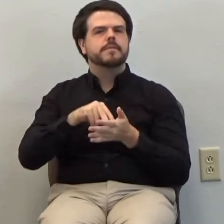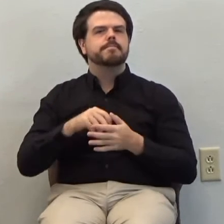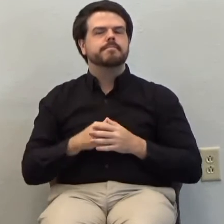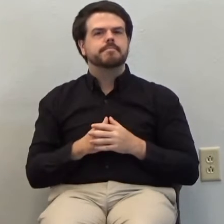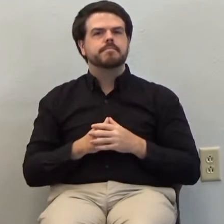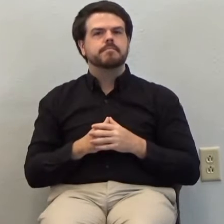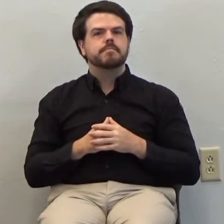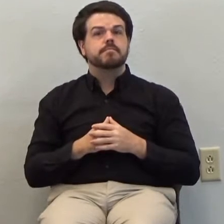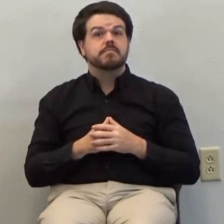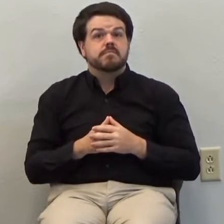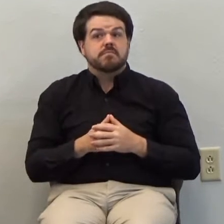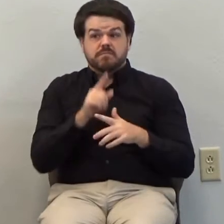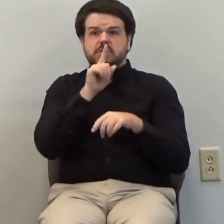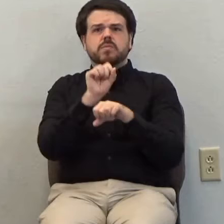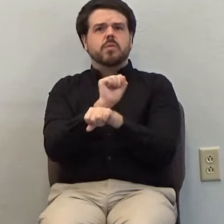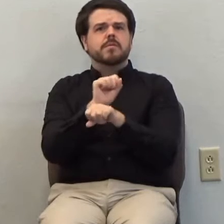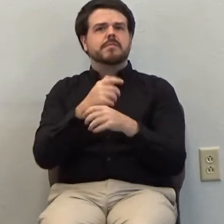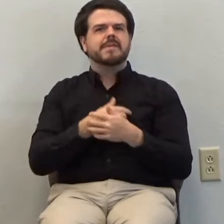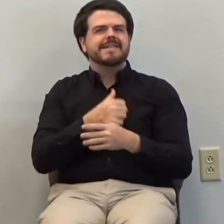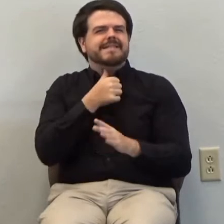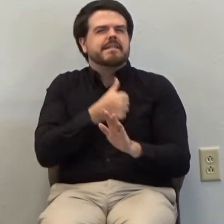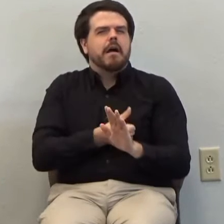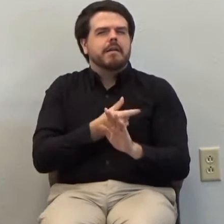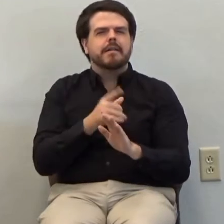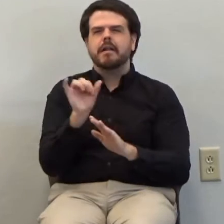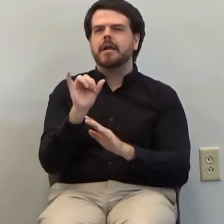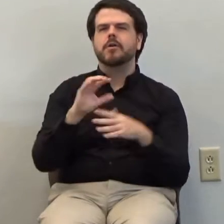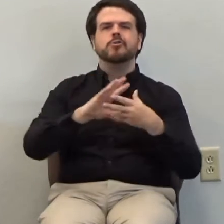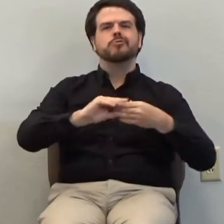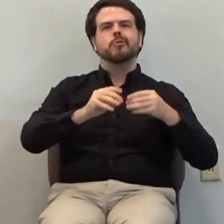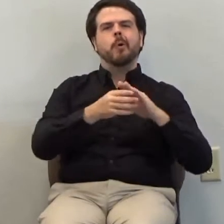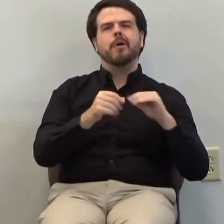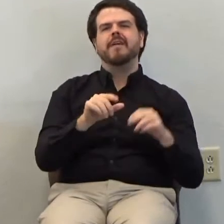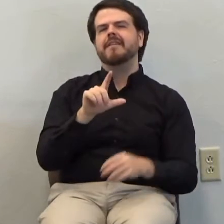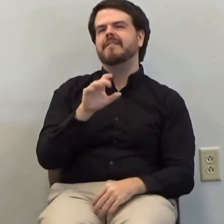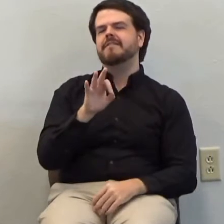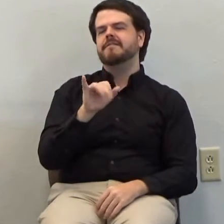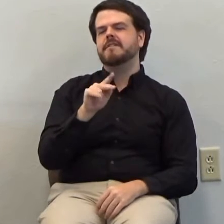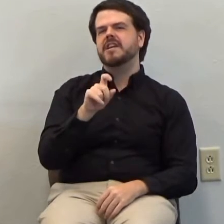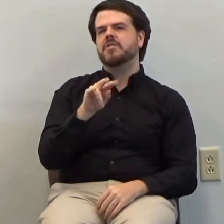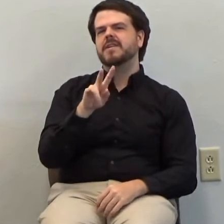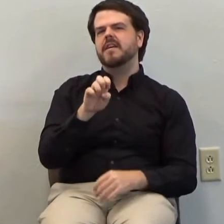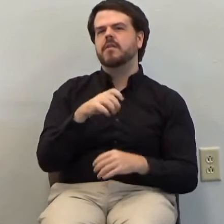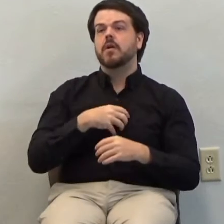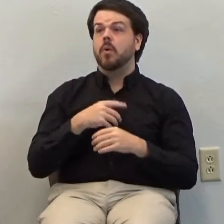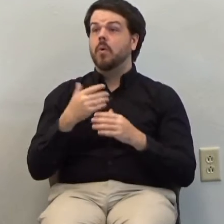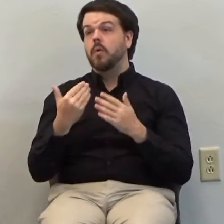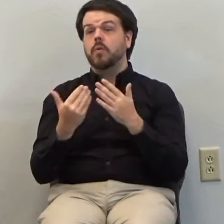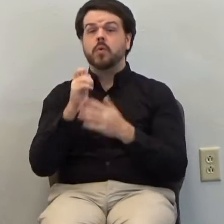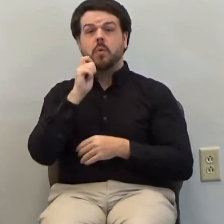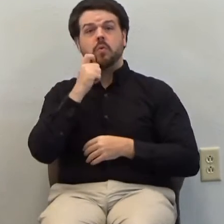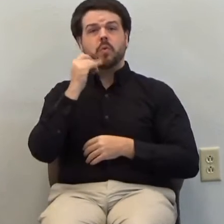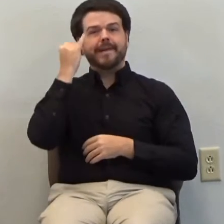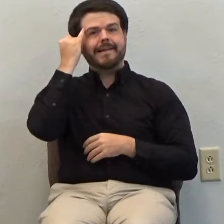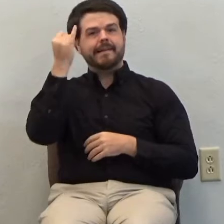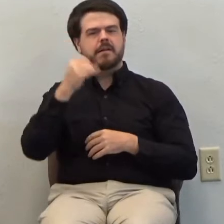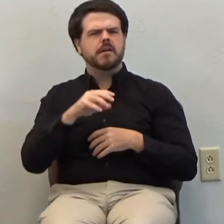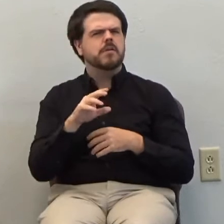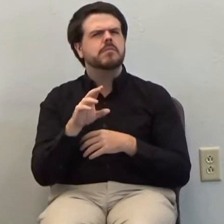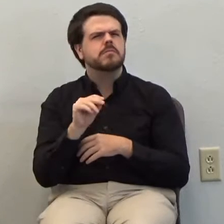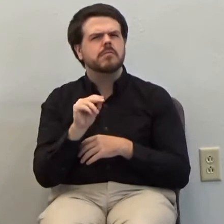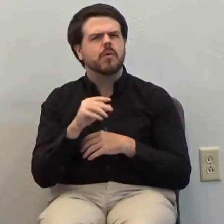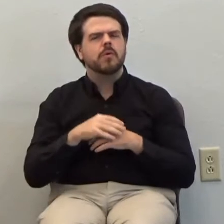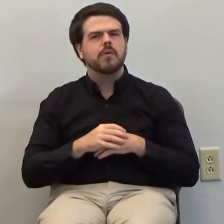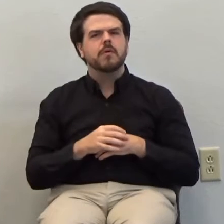This is literal. This is just not a figurative thing that we would say, wow, this idea really shows us the glory of Christ. That's